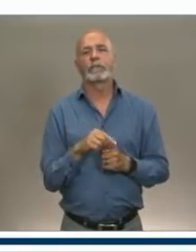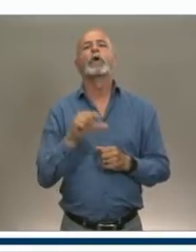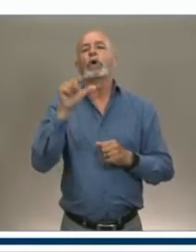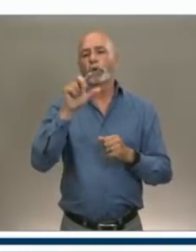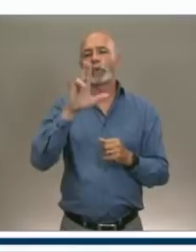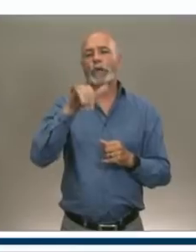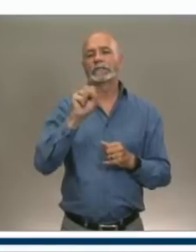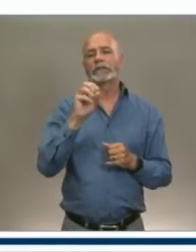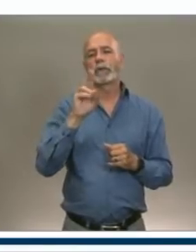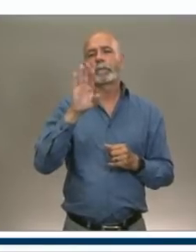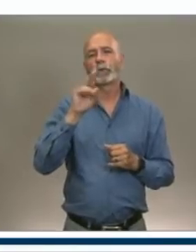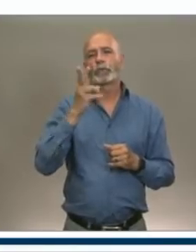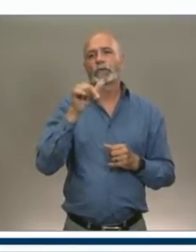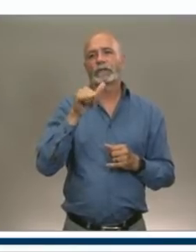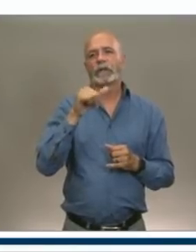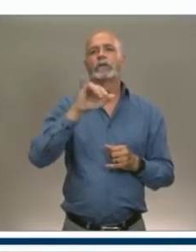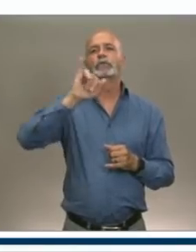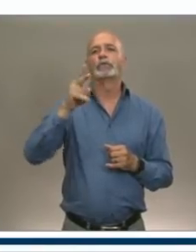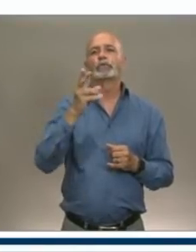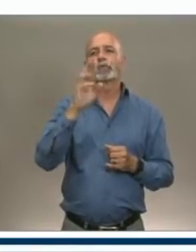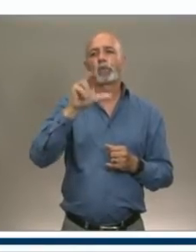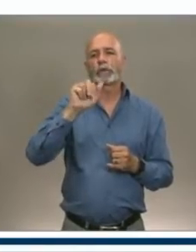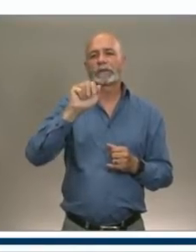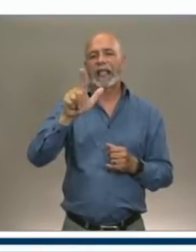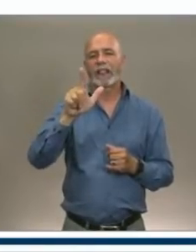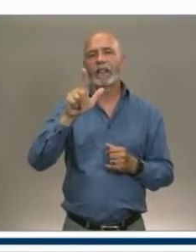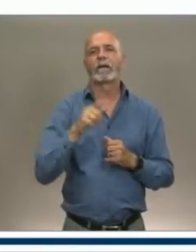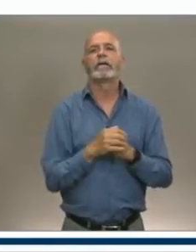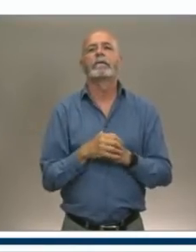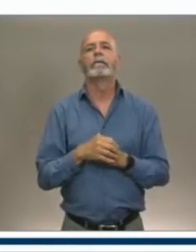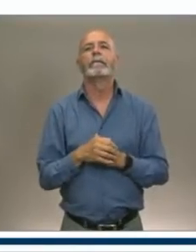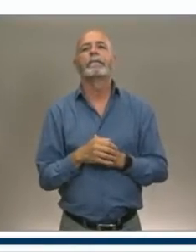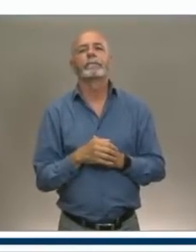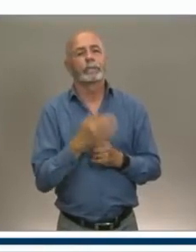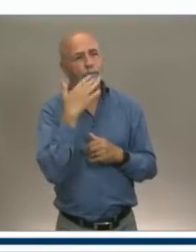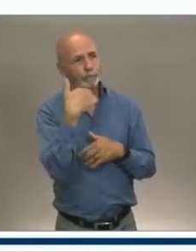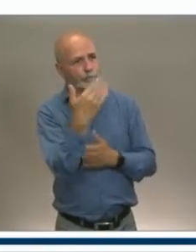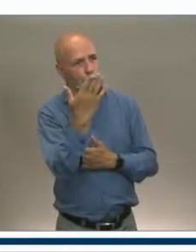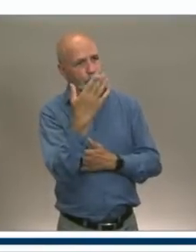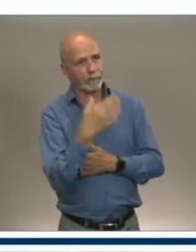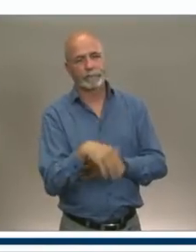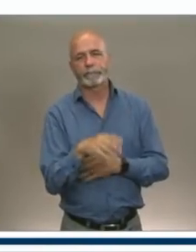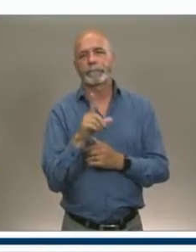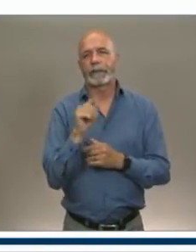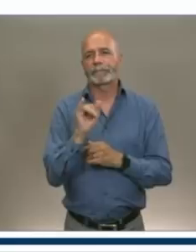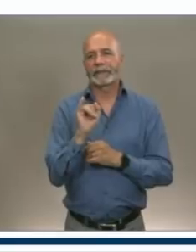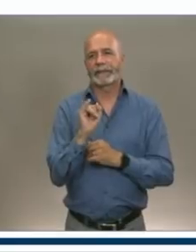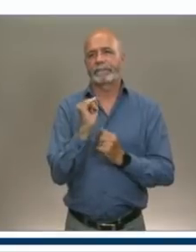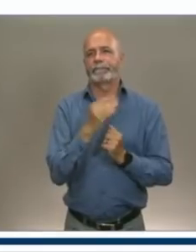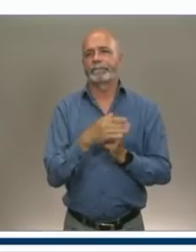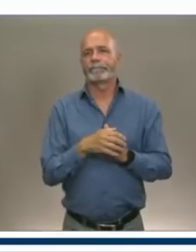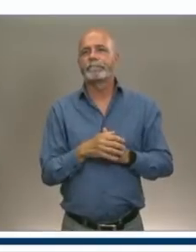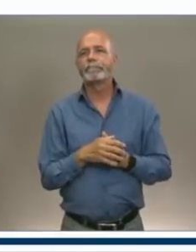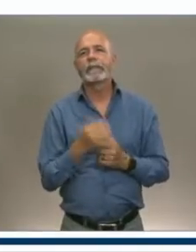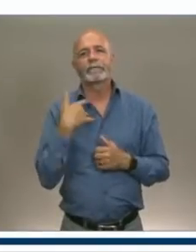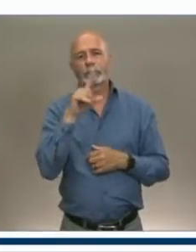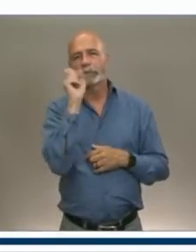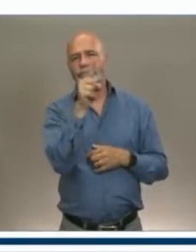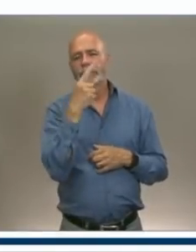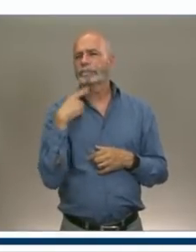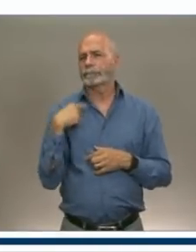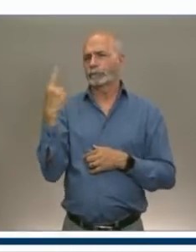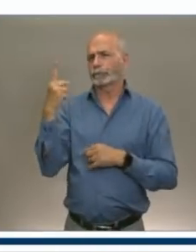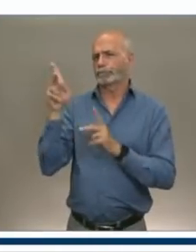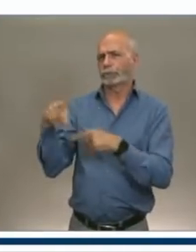Hello, good morning. I have a question from a tourism operator in Guiseborough County.